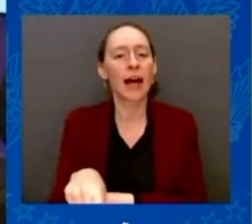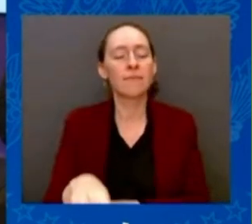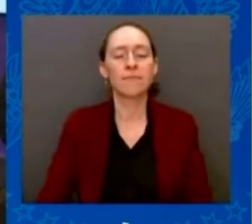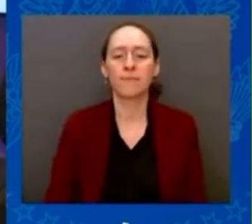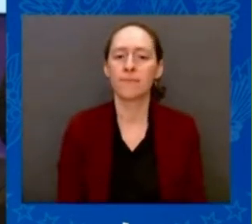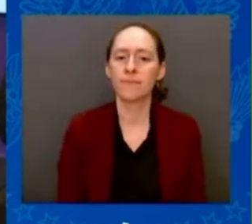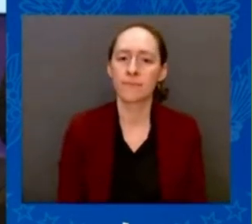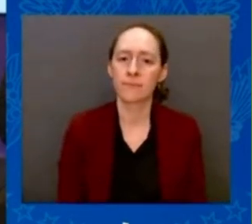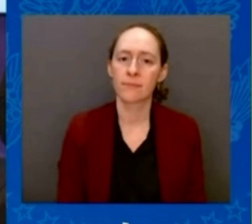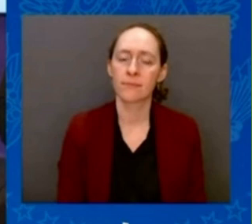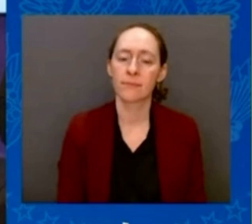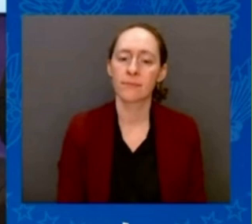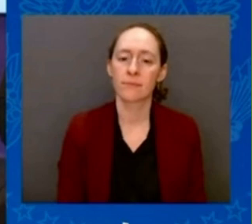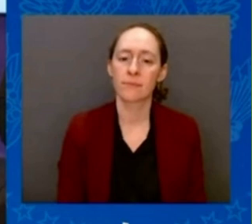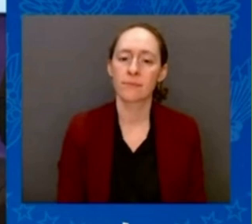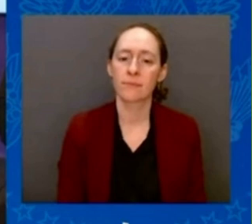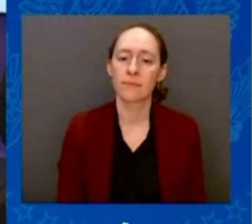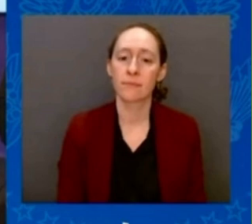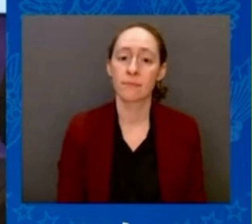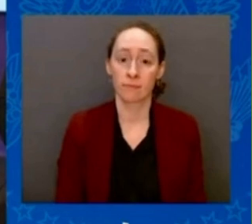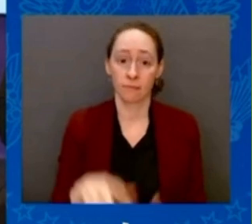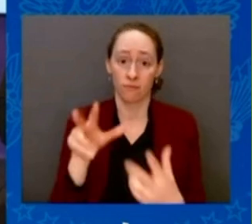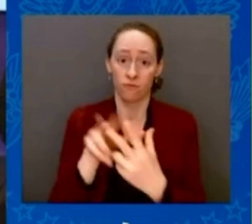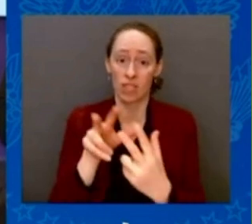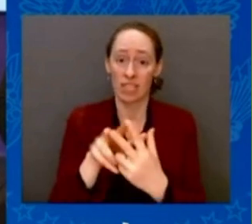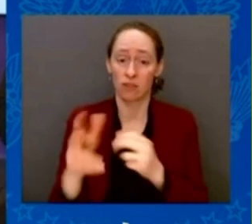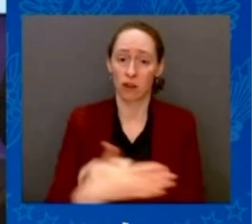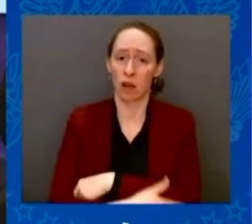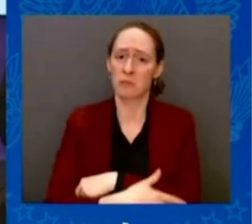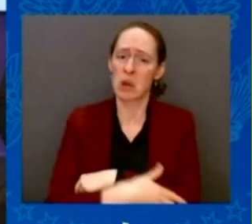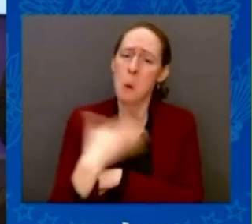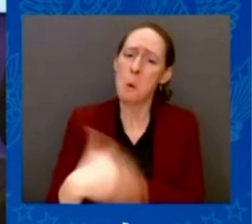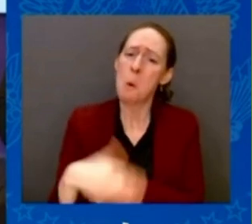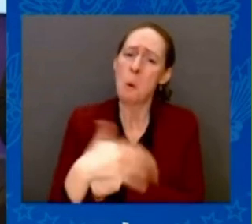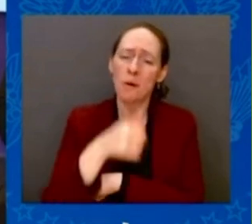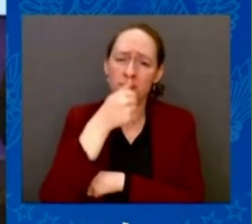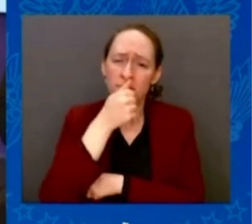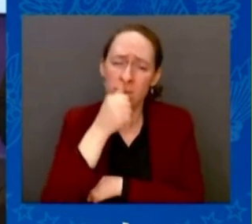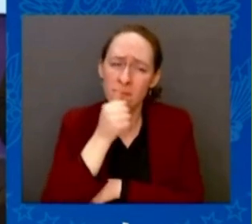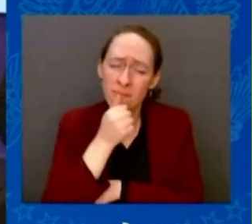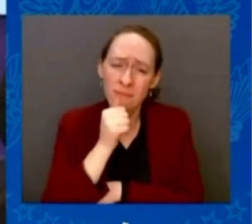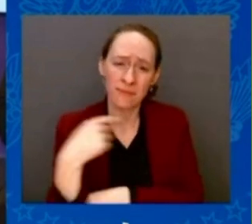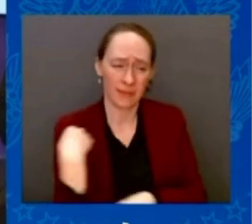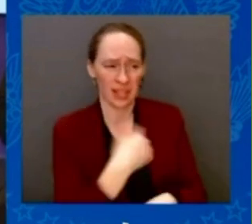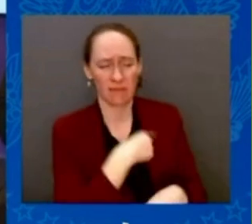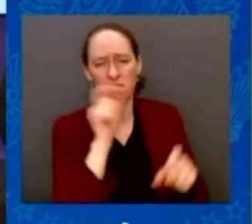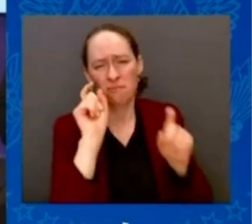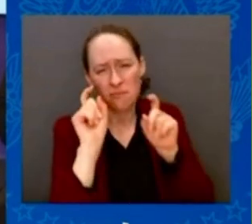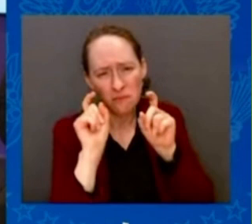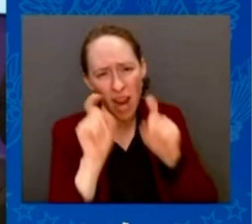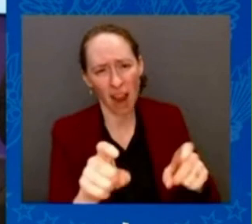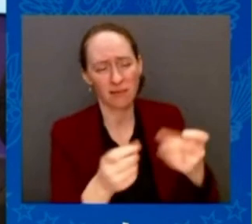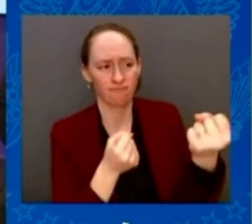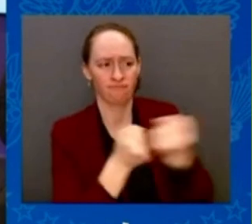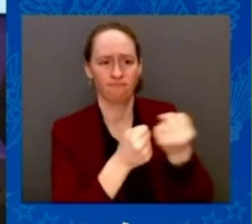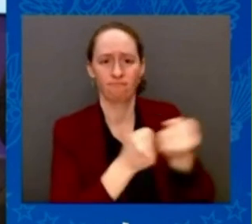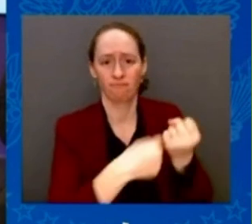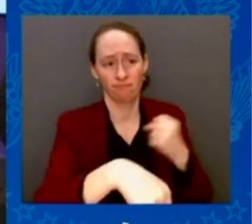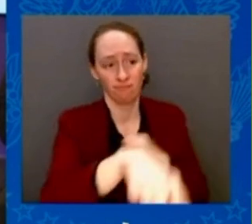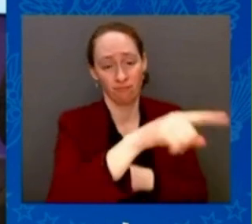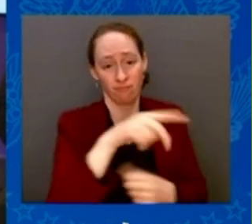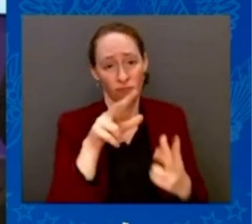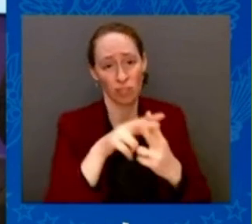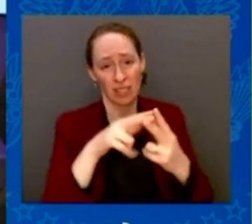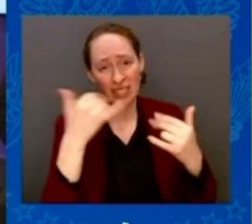which is needed to help them achieve lasting peace, stability, and